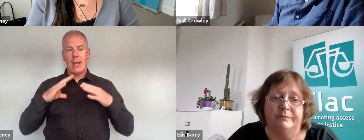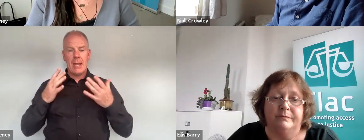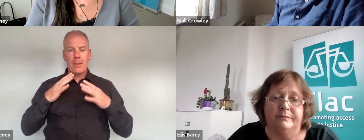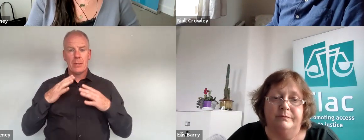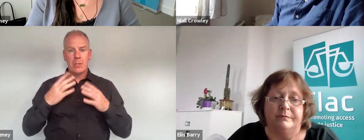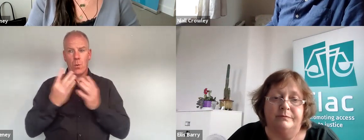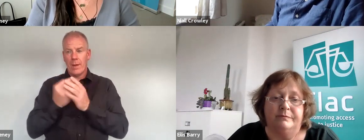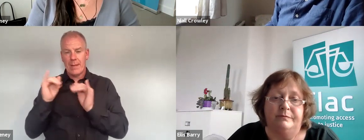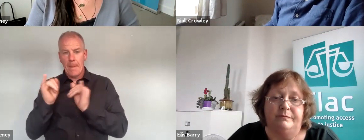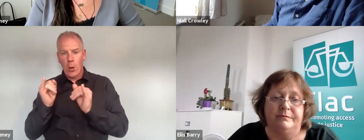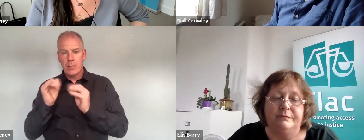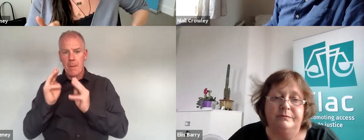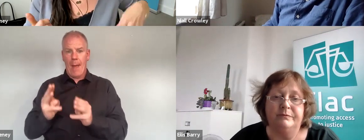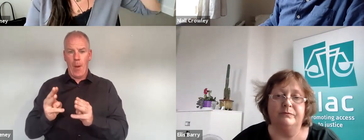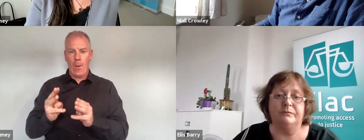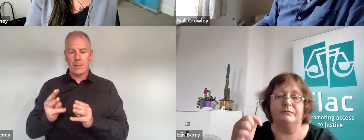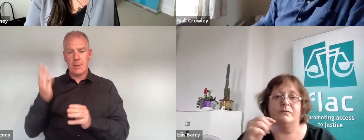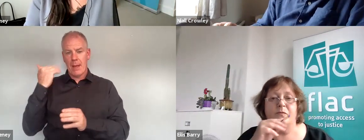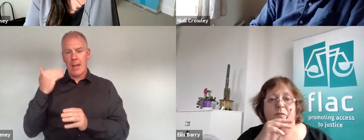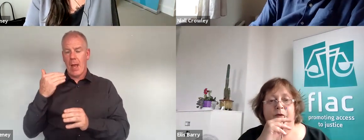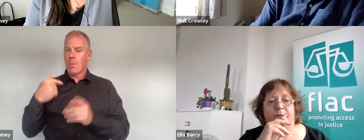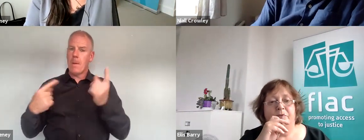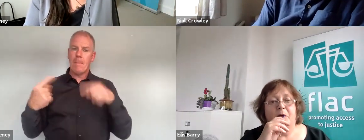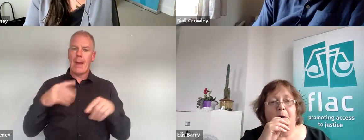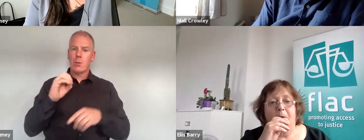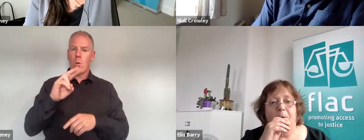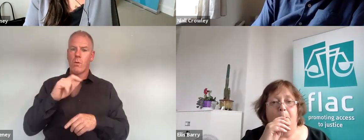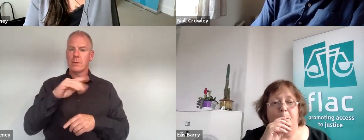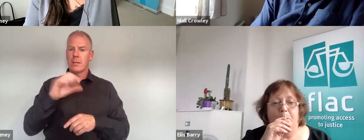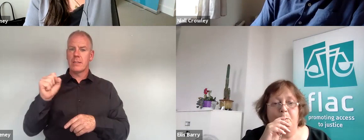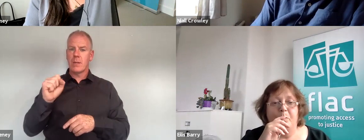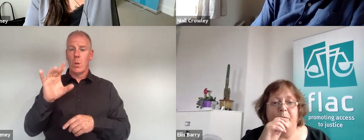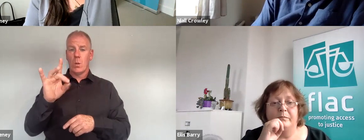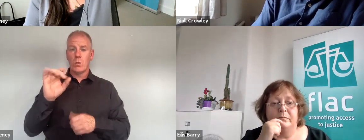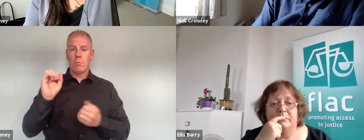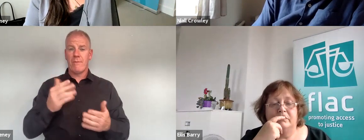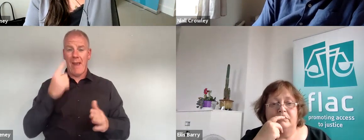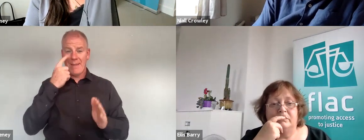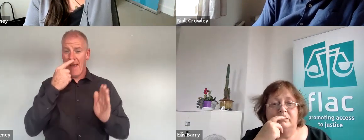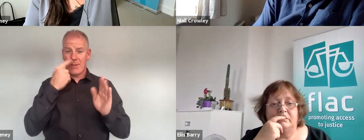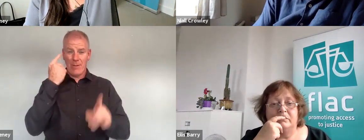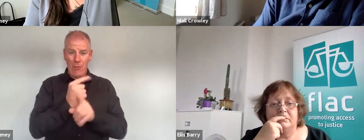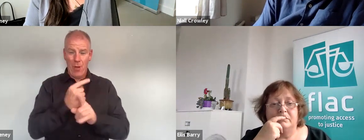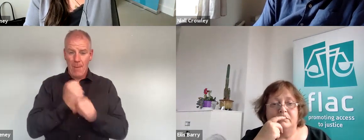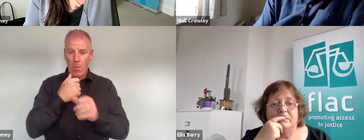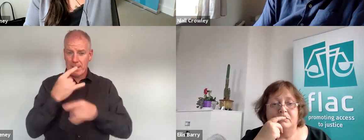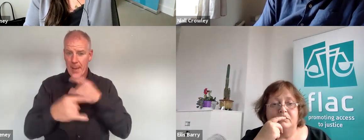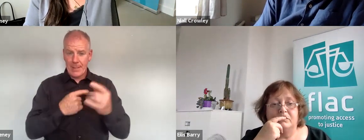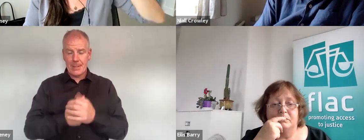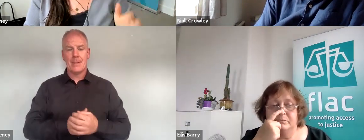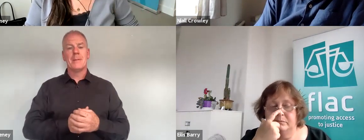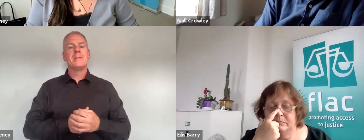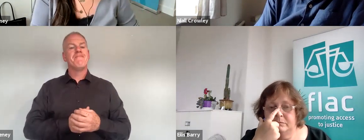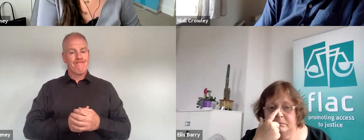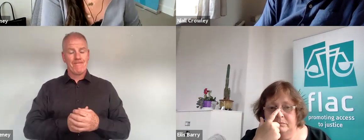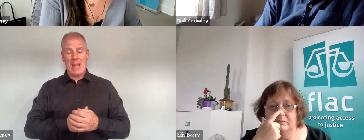powers and that's something we're actually back in the Oireachtas on Tuesday to provide evidence on that and it